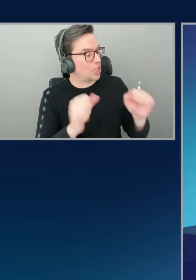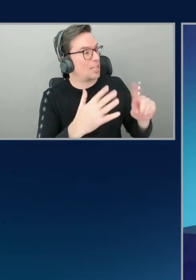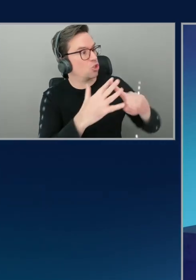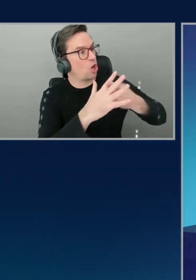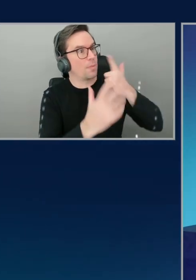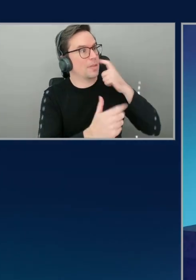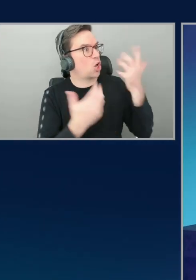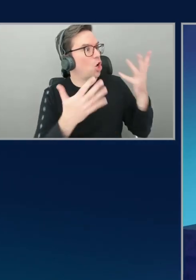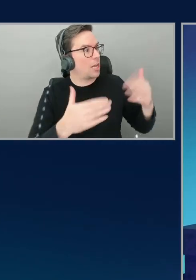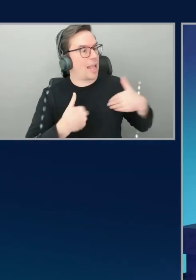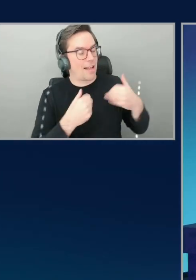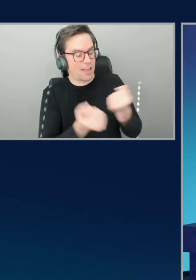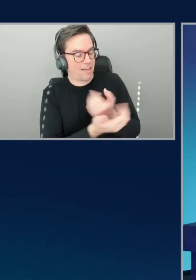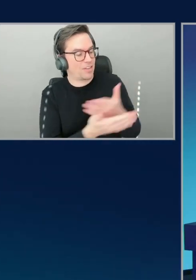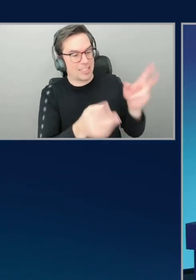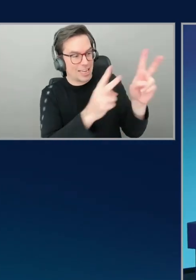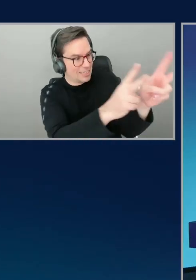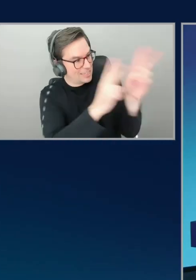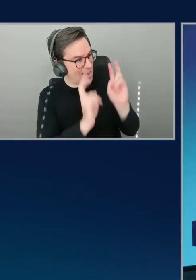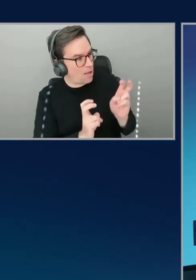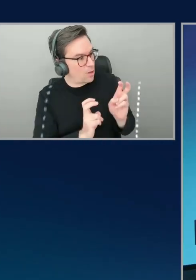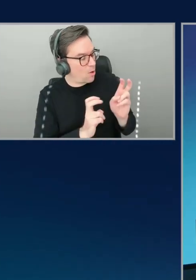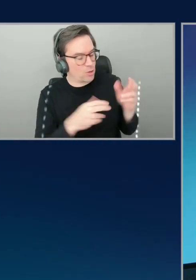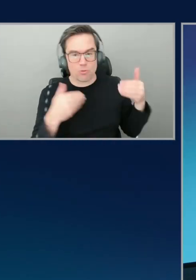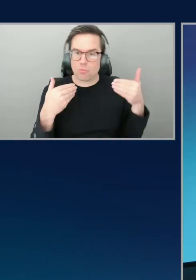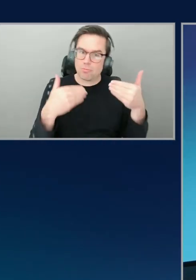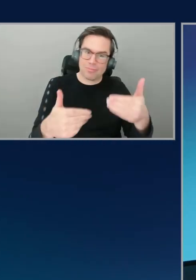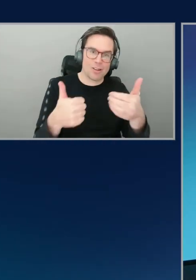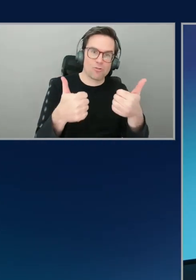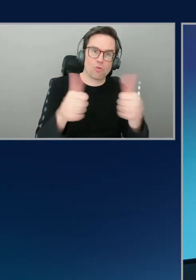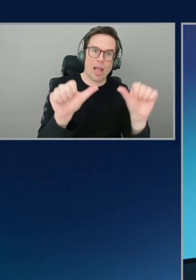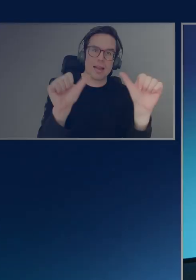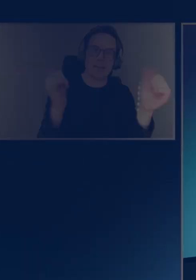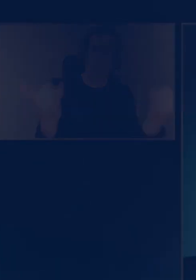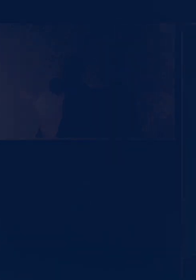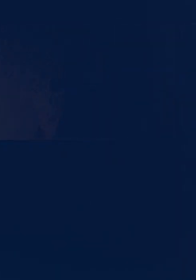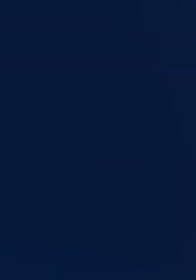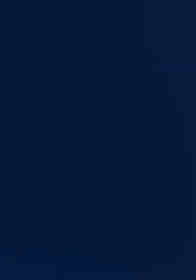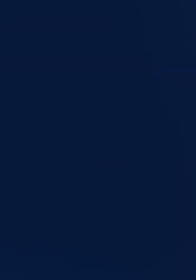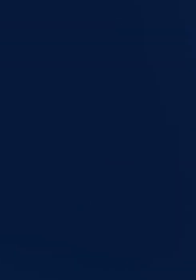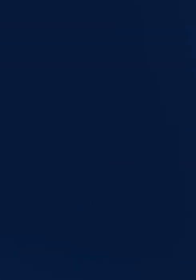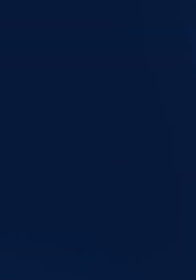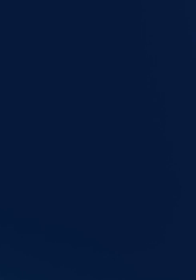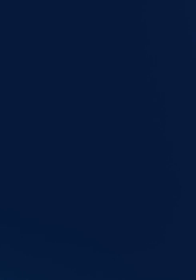it's available there. Go try it out and we will be right back with more. So stay here.